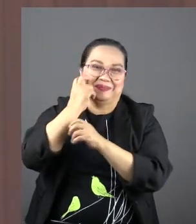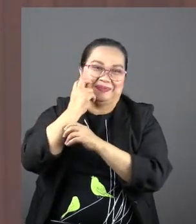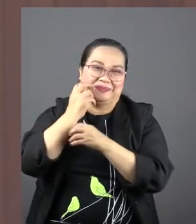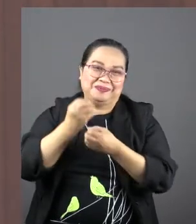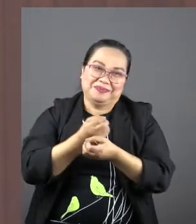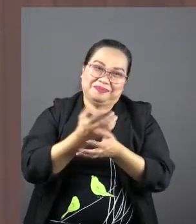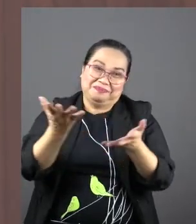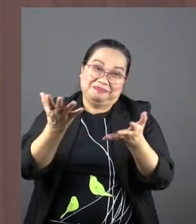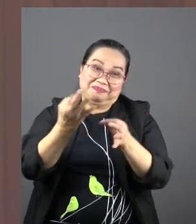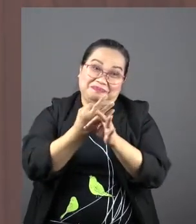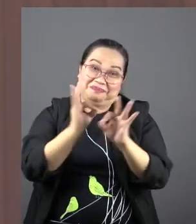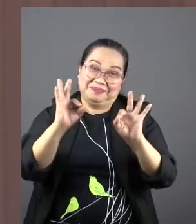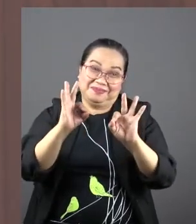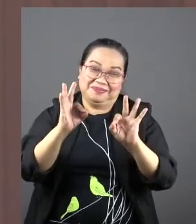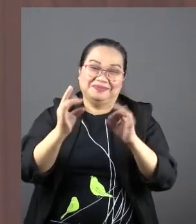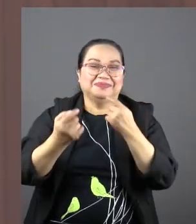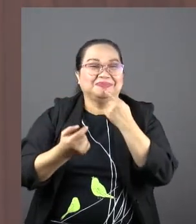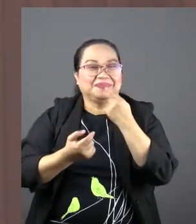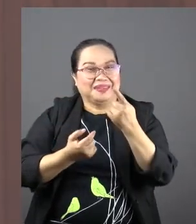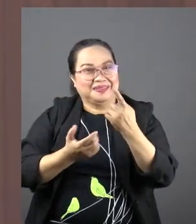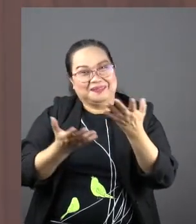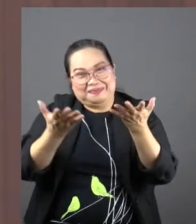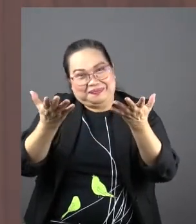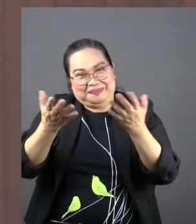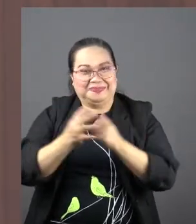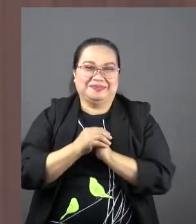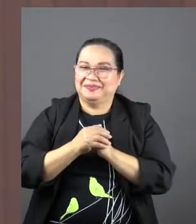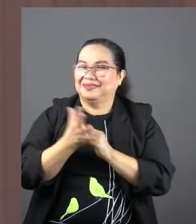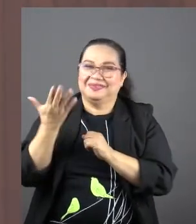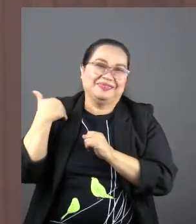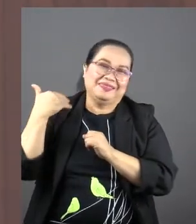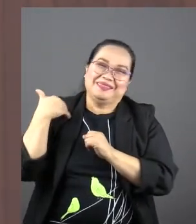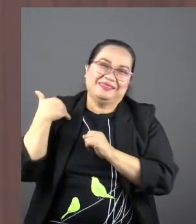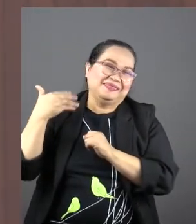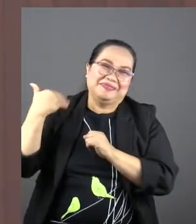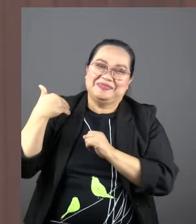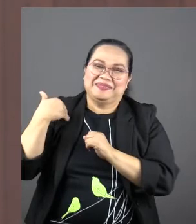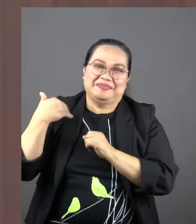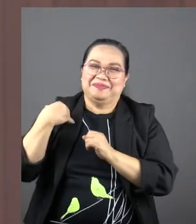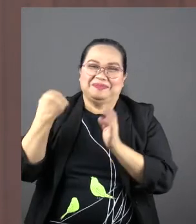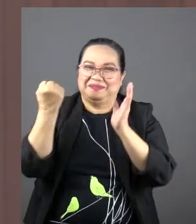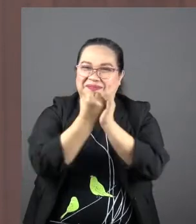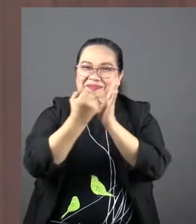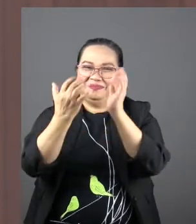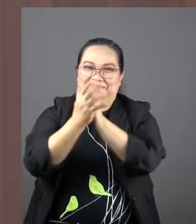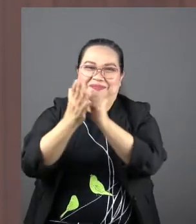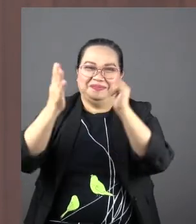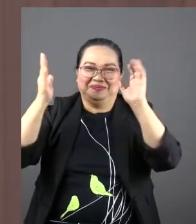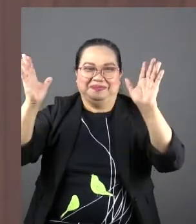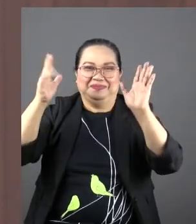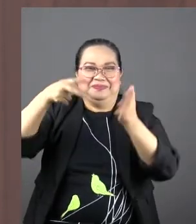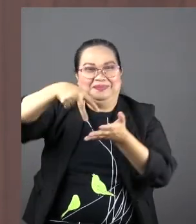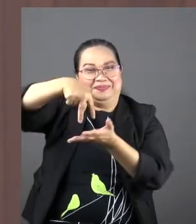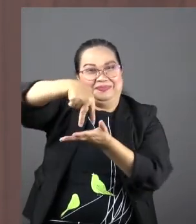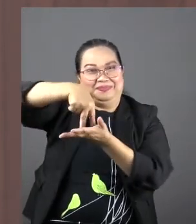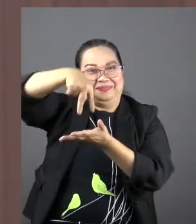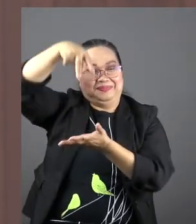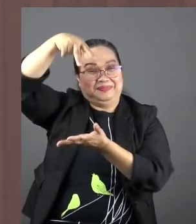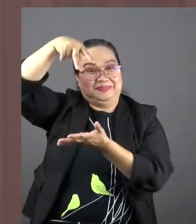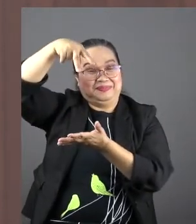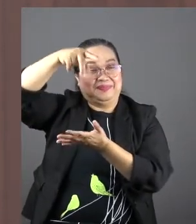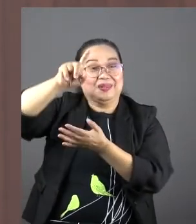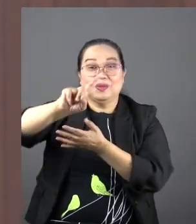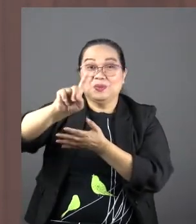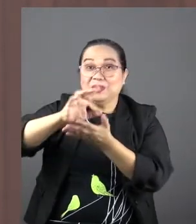available. He said it's not yet because I've not yet been crucified and risen. And what are we